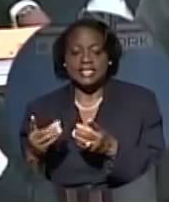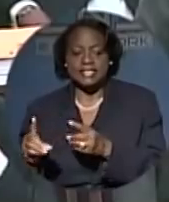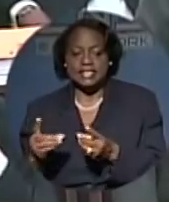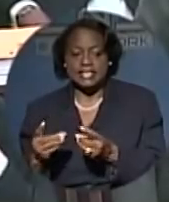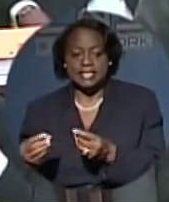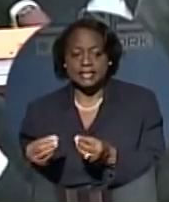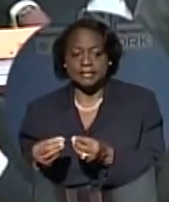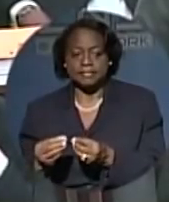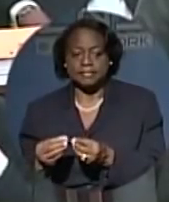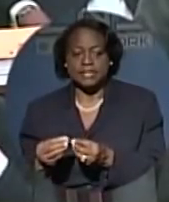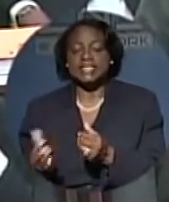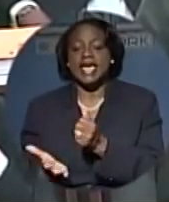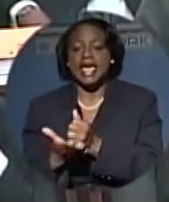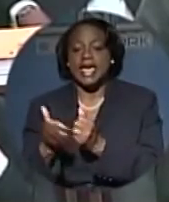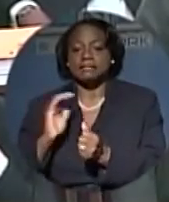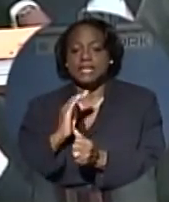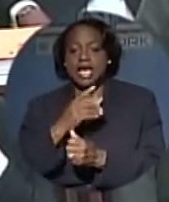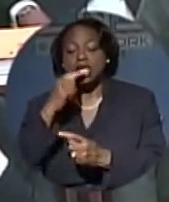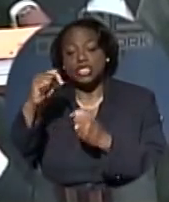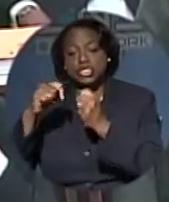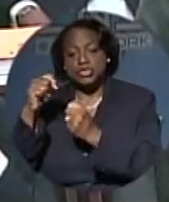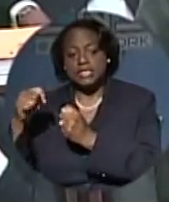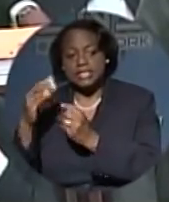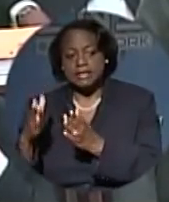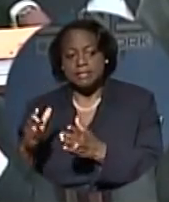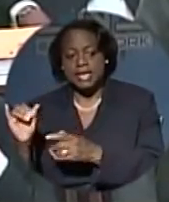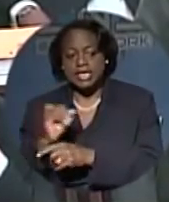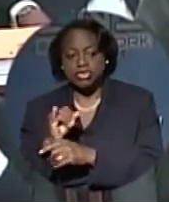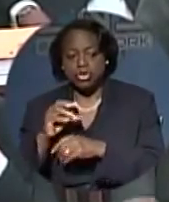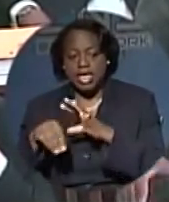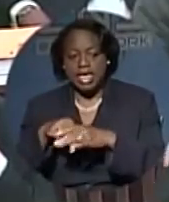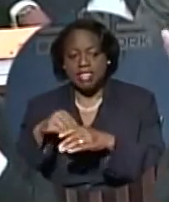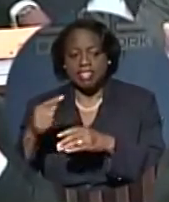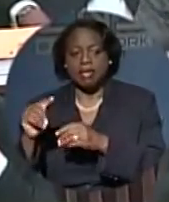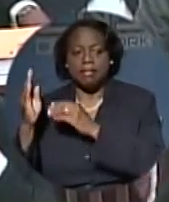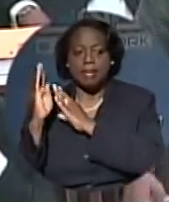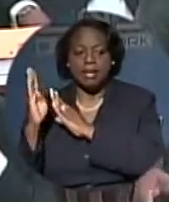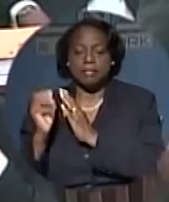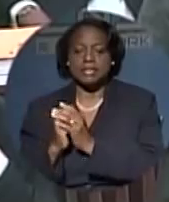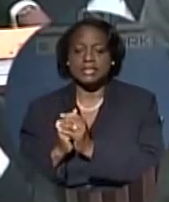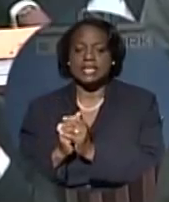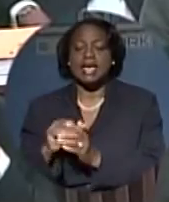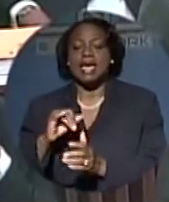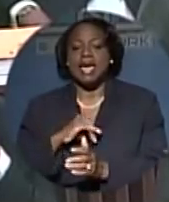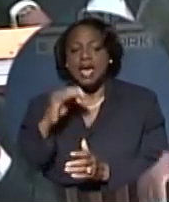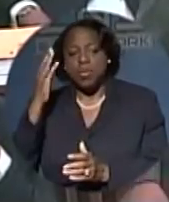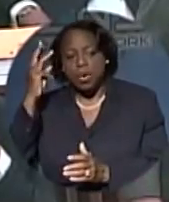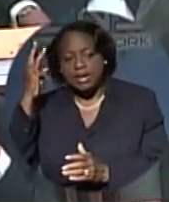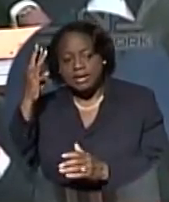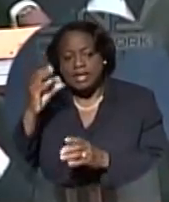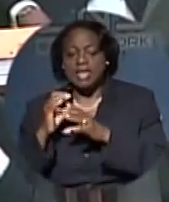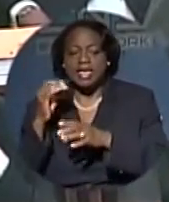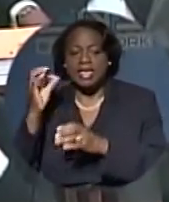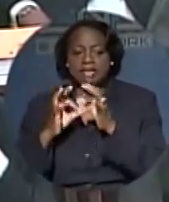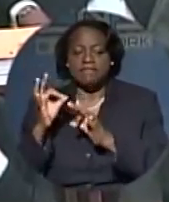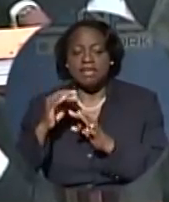and has helped our tourism industry truly develop in the Bahamas. And I'm wondering whether or not your government is absolutely